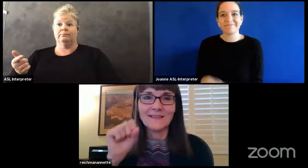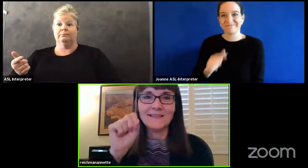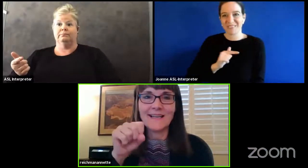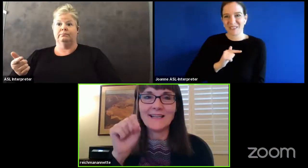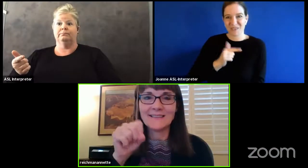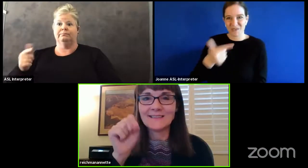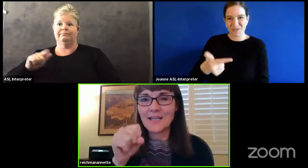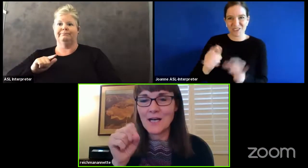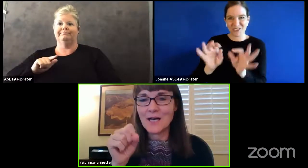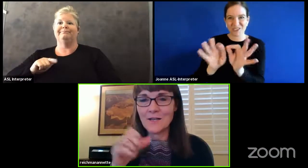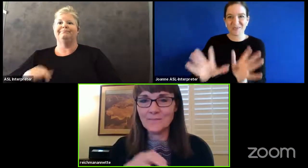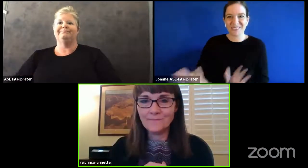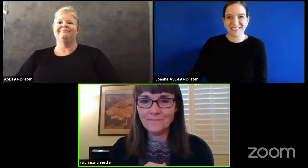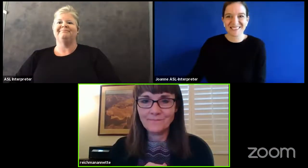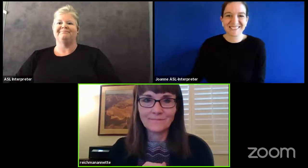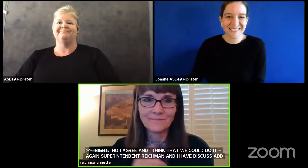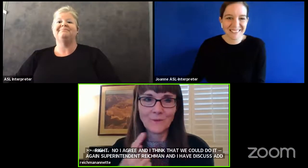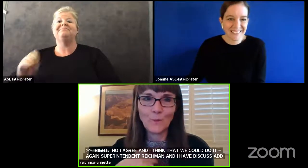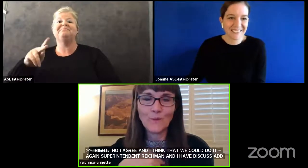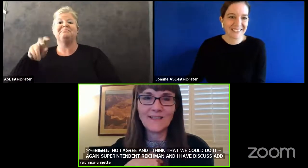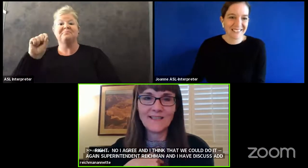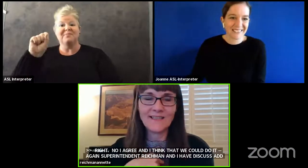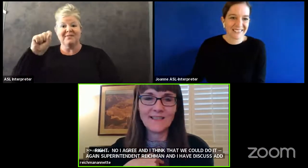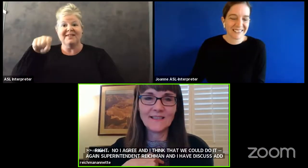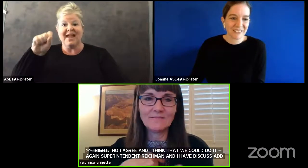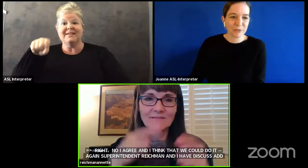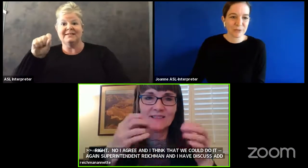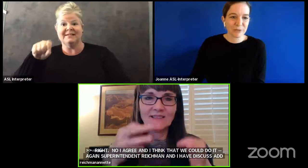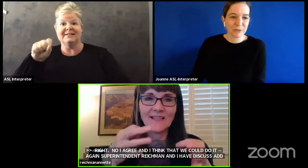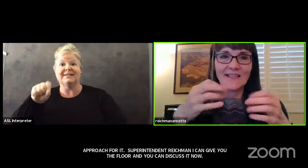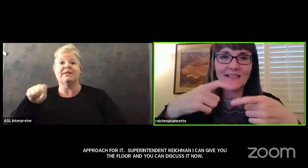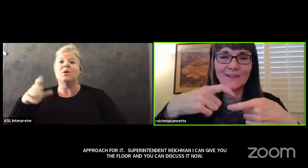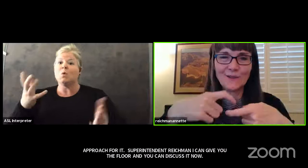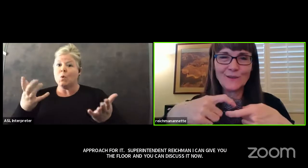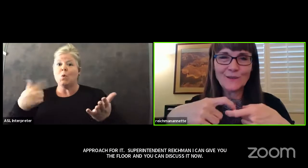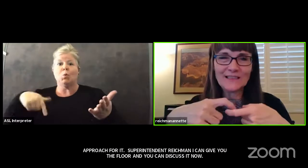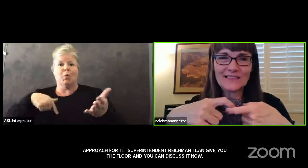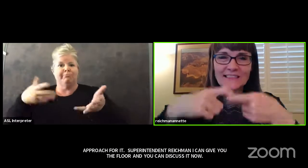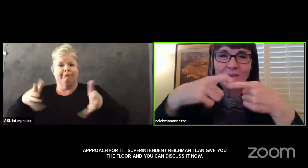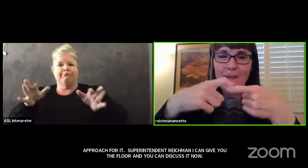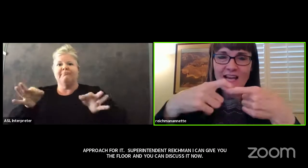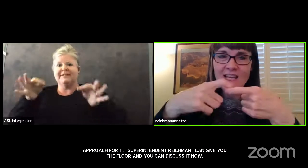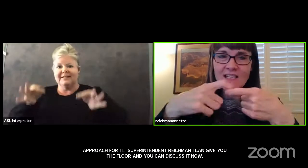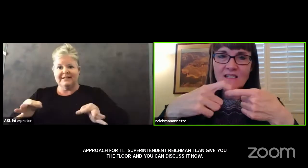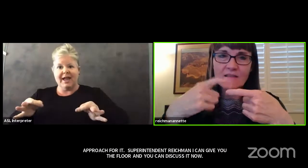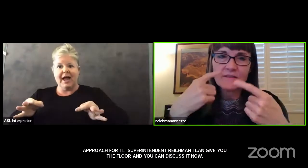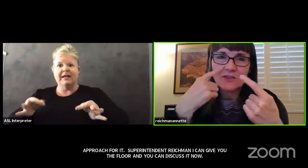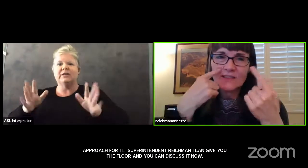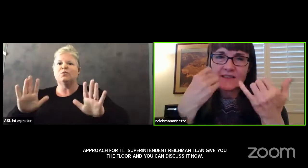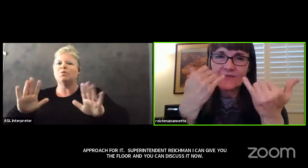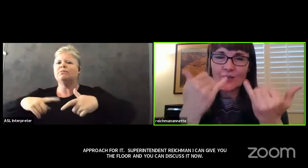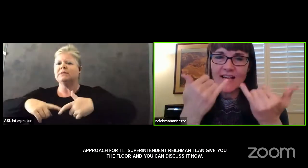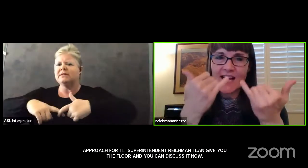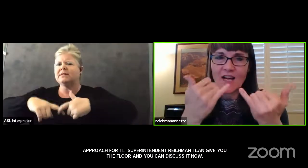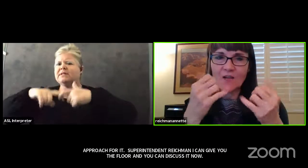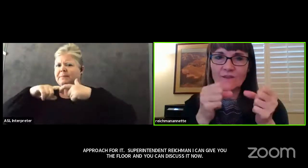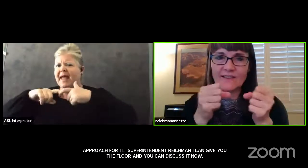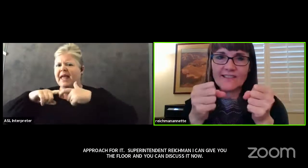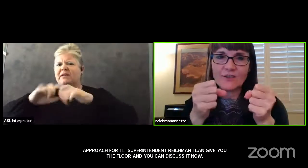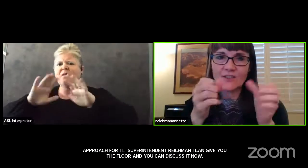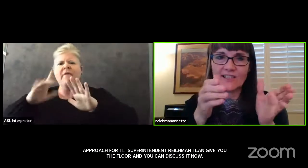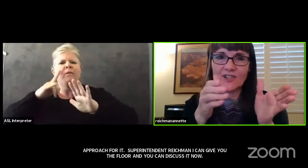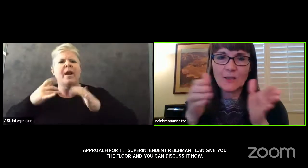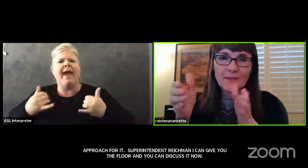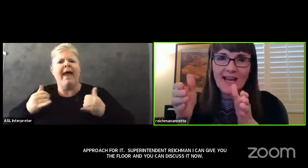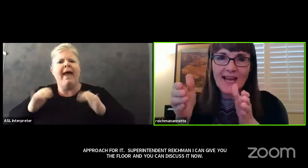yes um we decided to suspend just for now